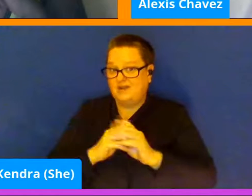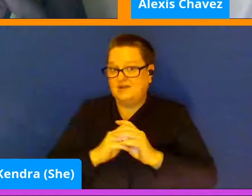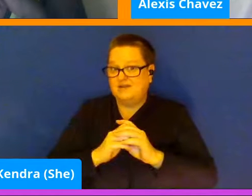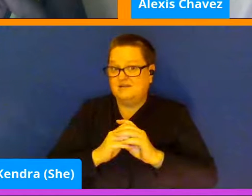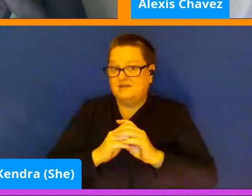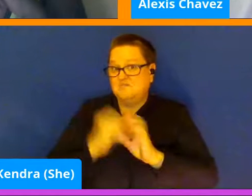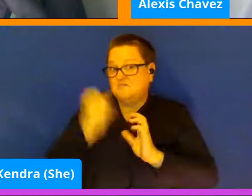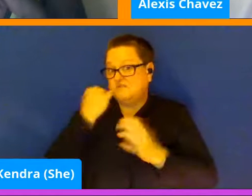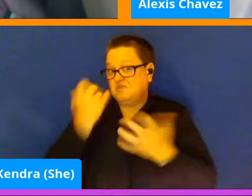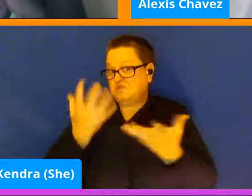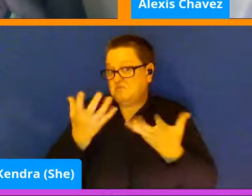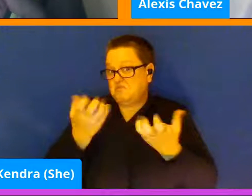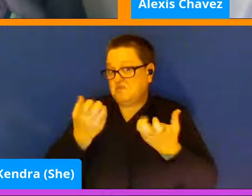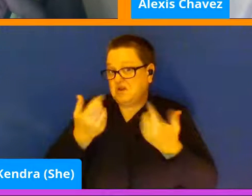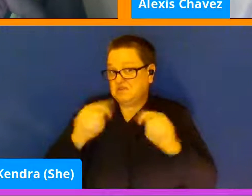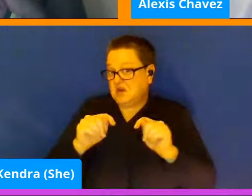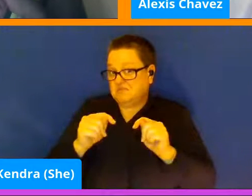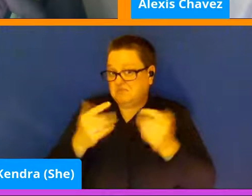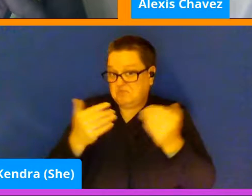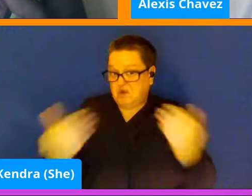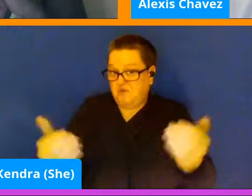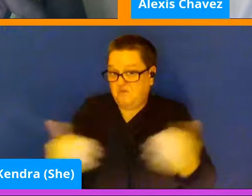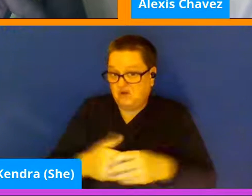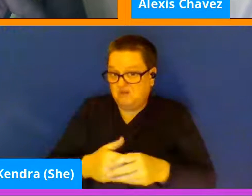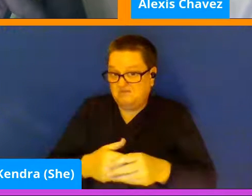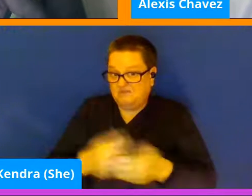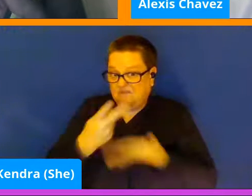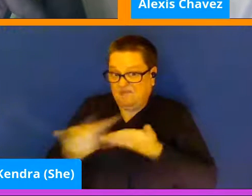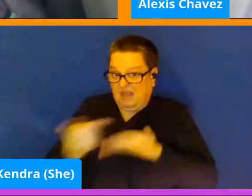something, say go for it. It's okay if it keeps failing.